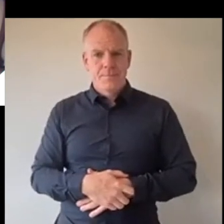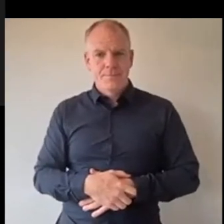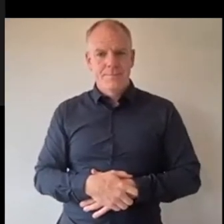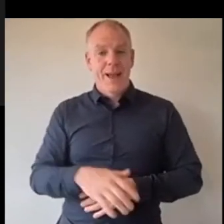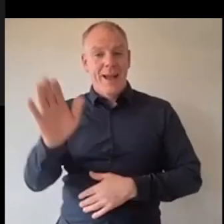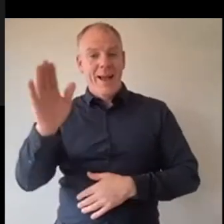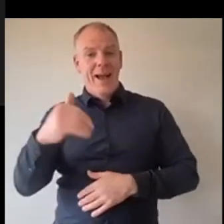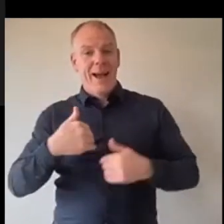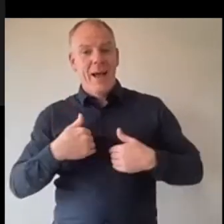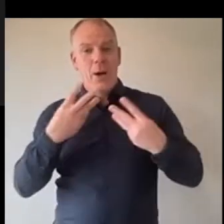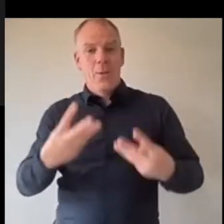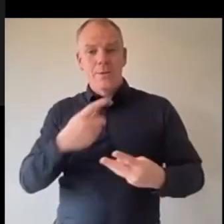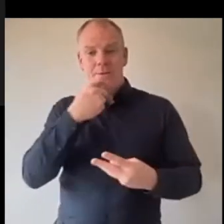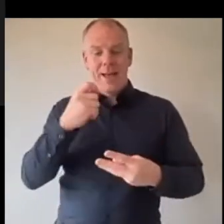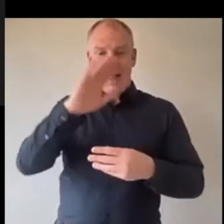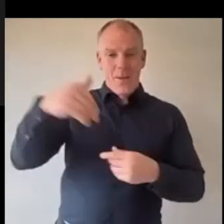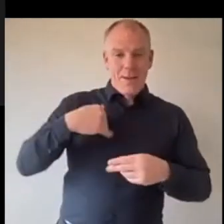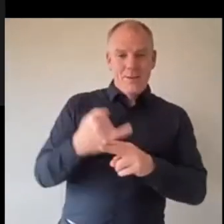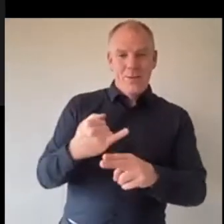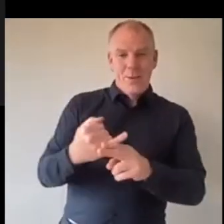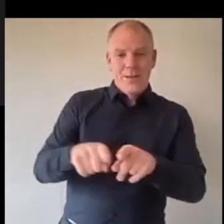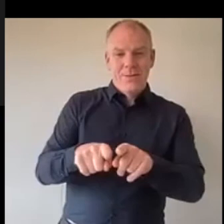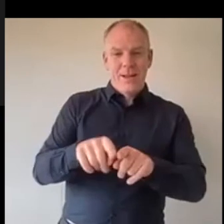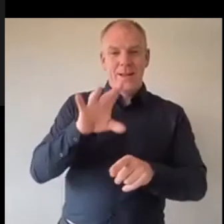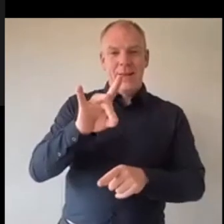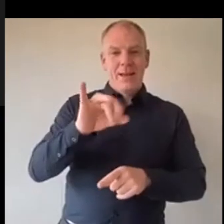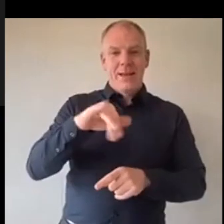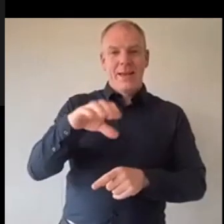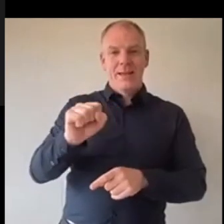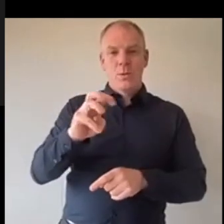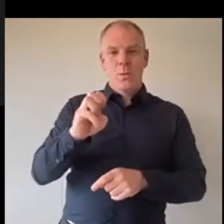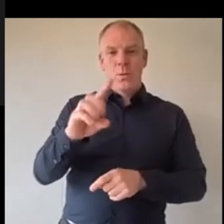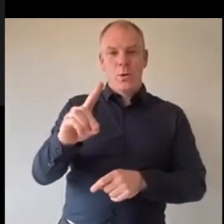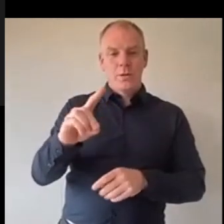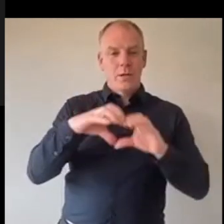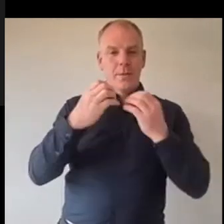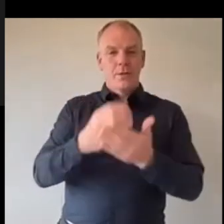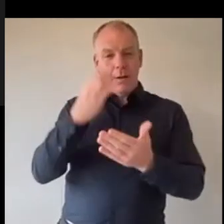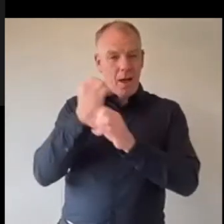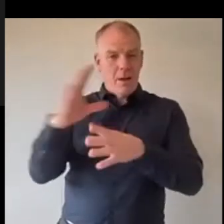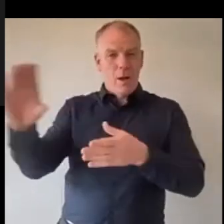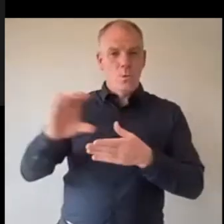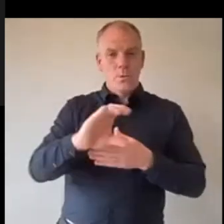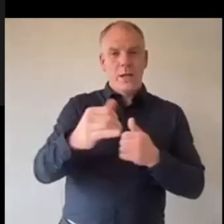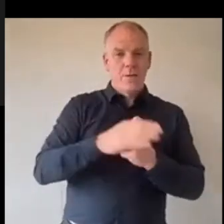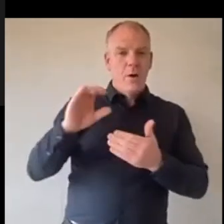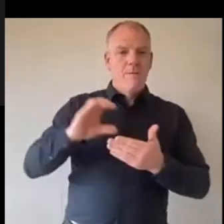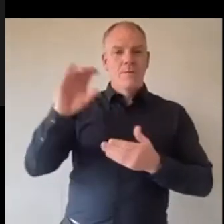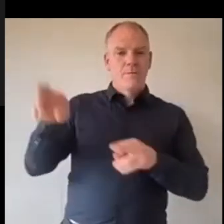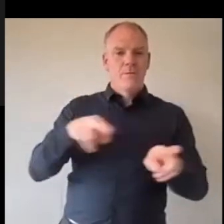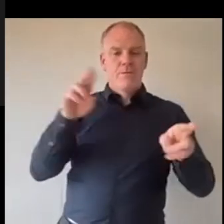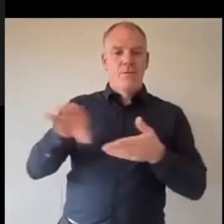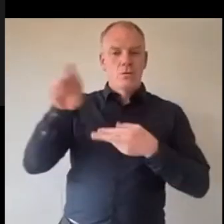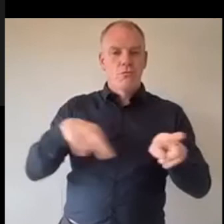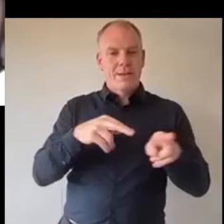um I just want to shout out my school and uh kings of community college and all the people who donated to the fundraiser as well sure as all them